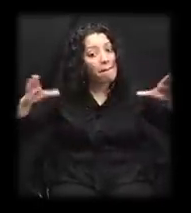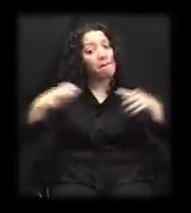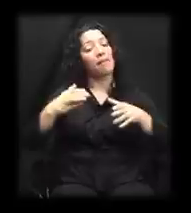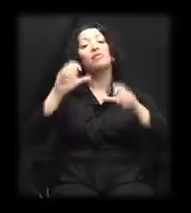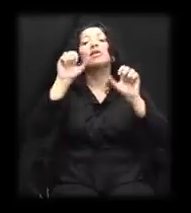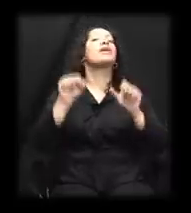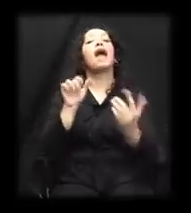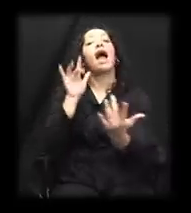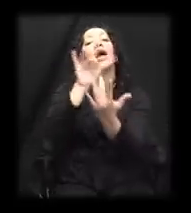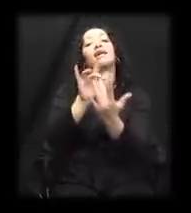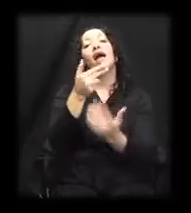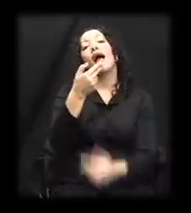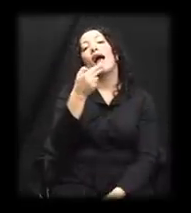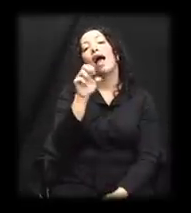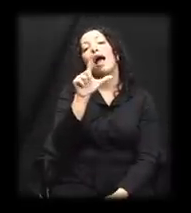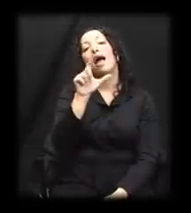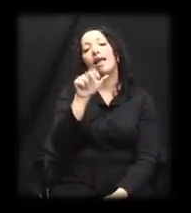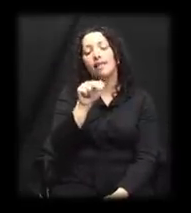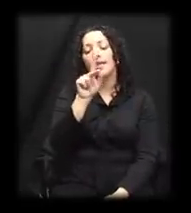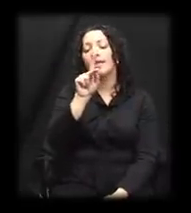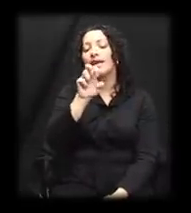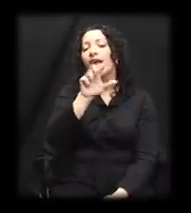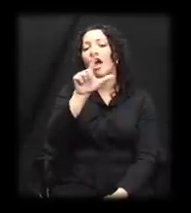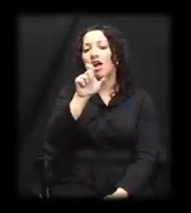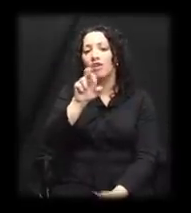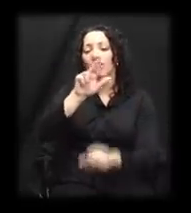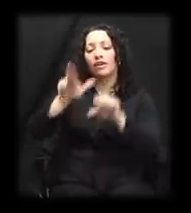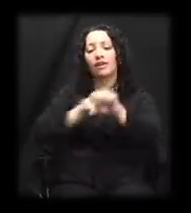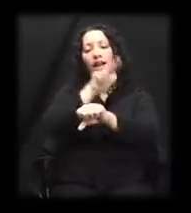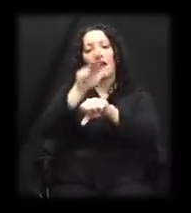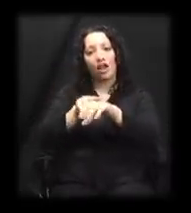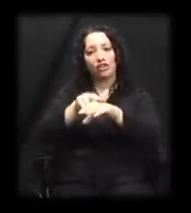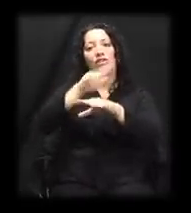Helen Keller National Center. Thank you.